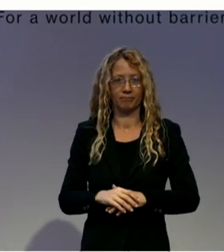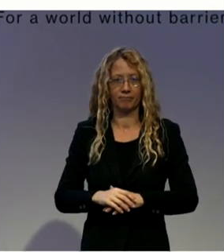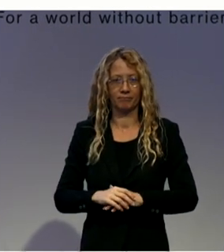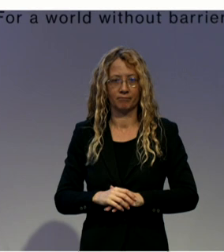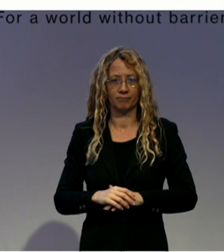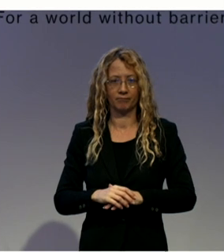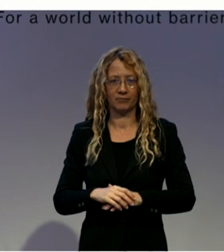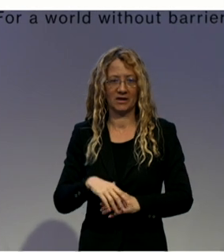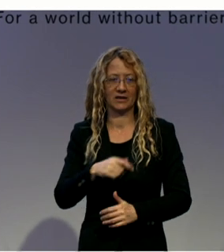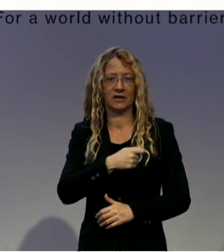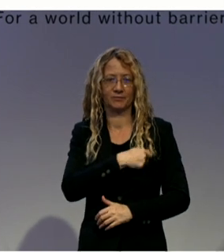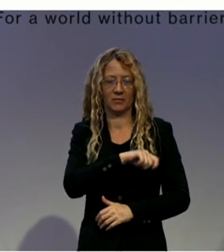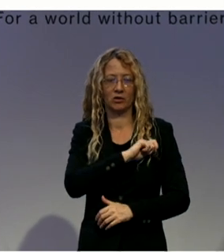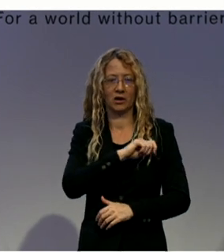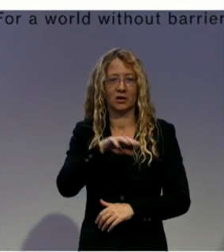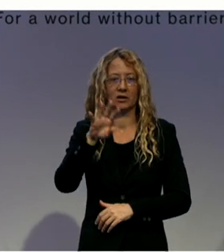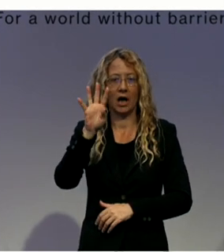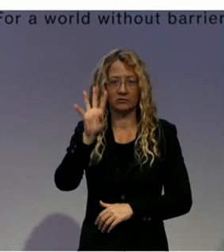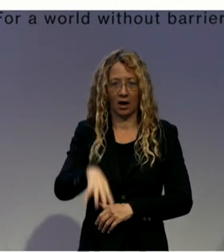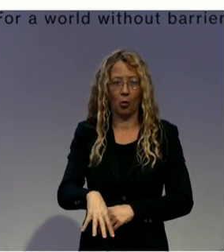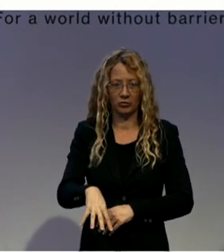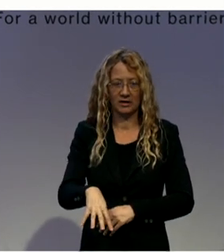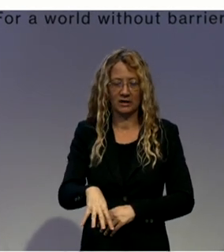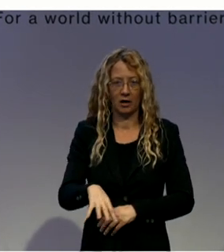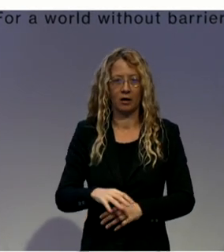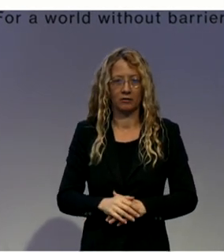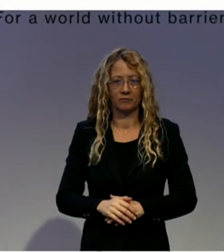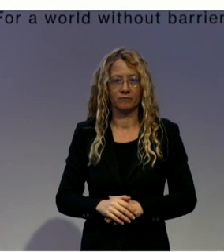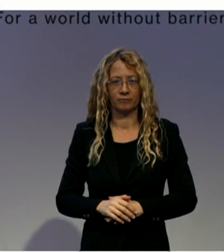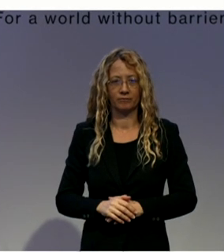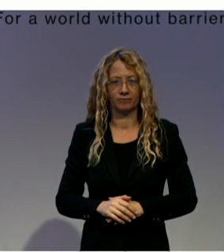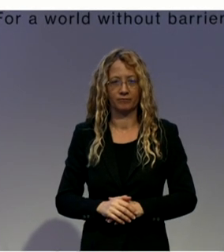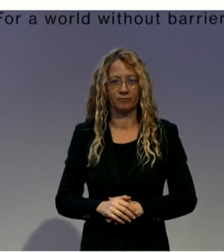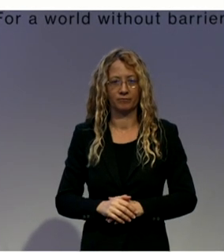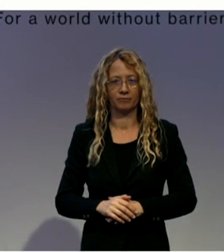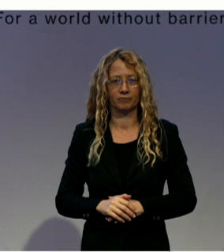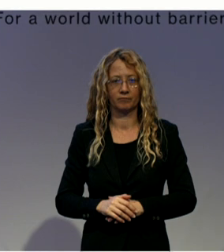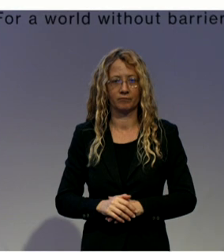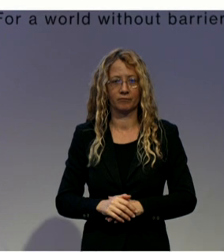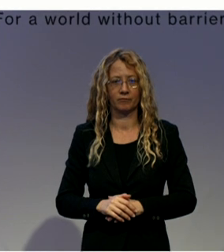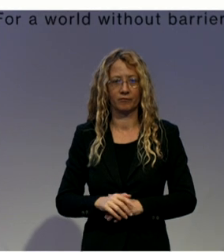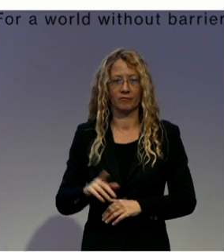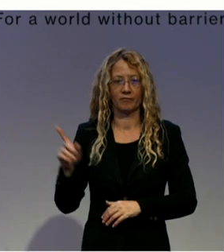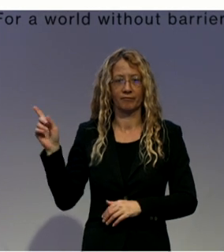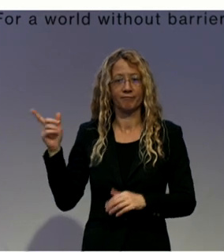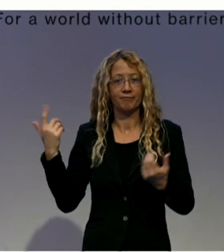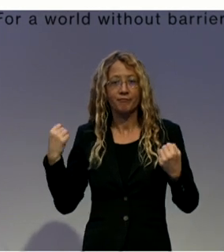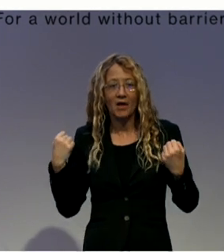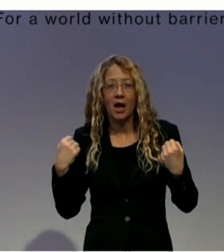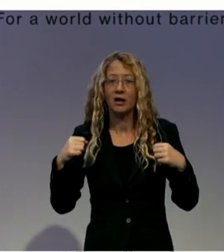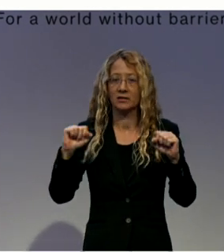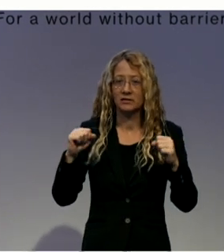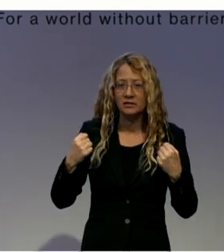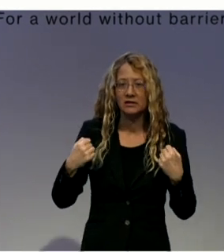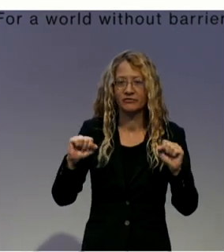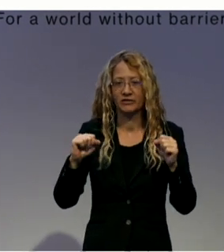Spain. As he said, still in Spain. And he is also an active advocate of the UNCRPD